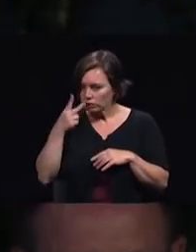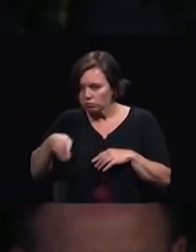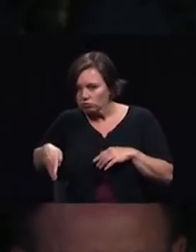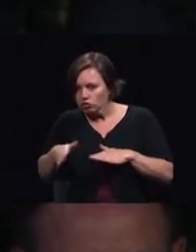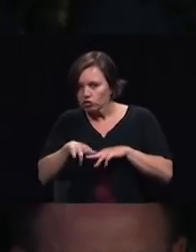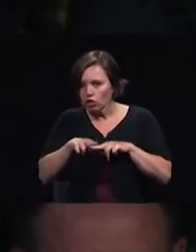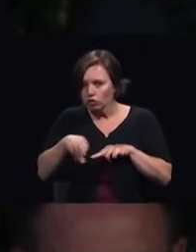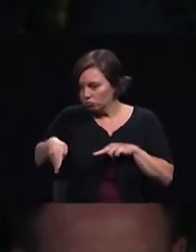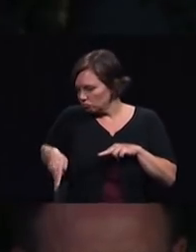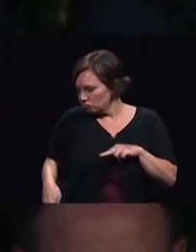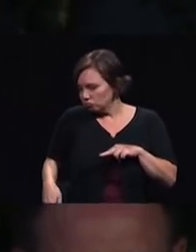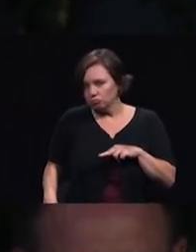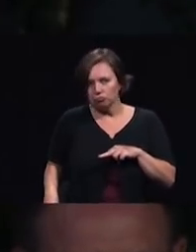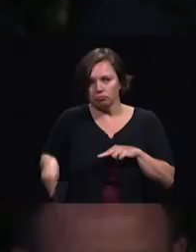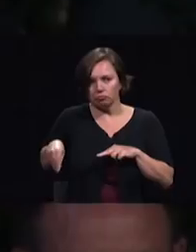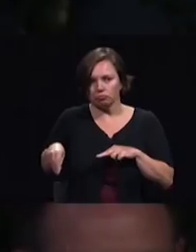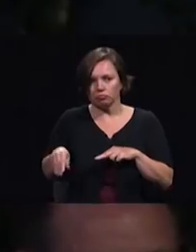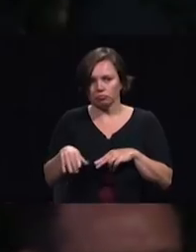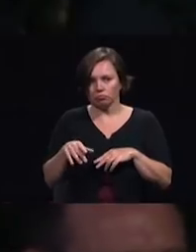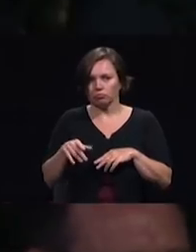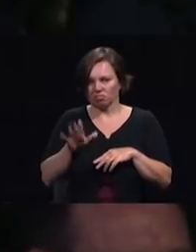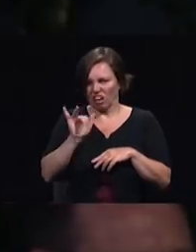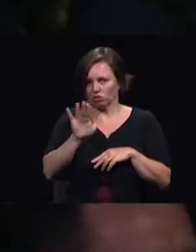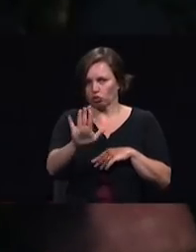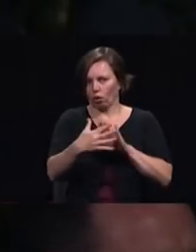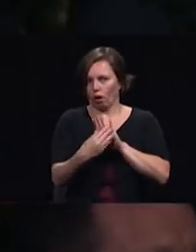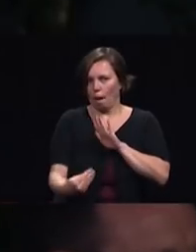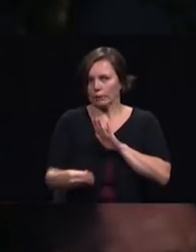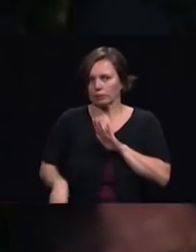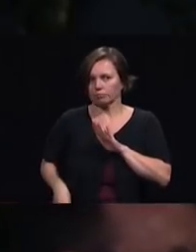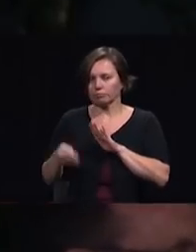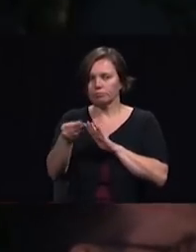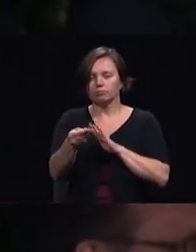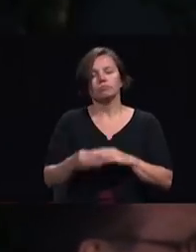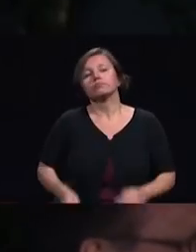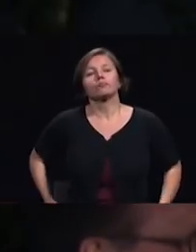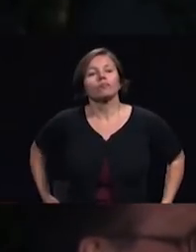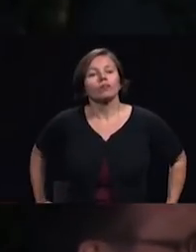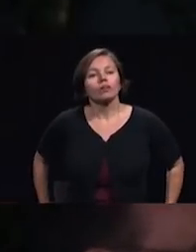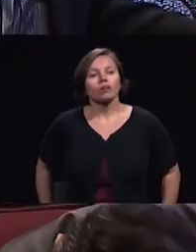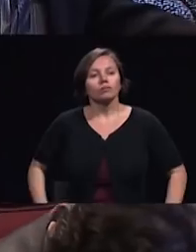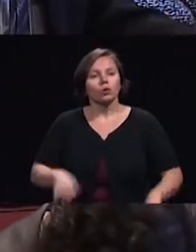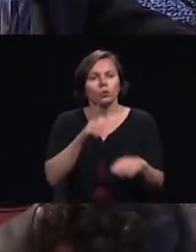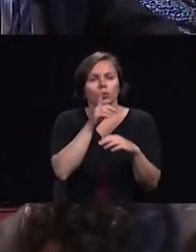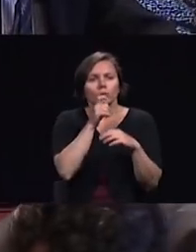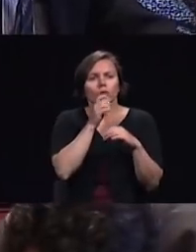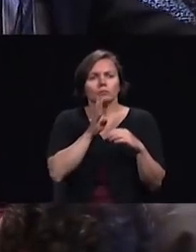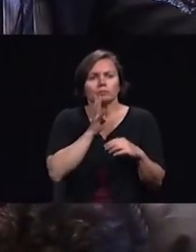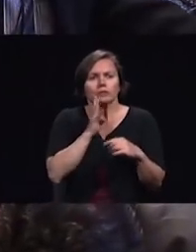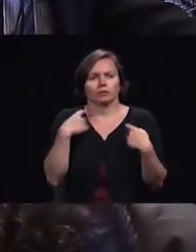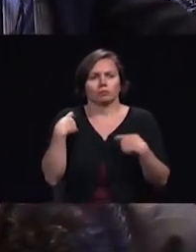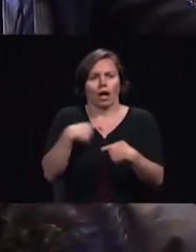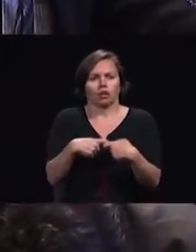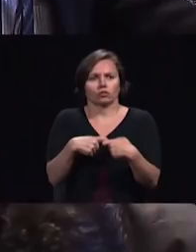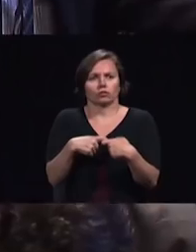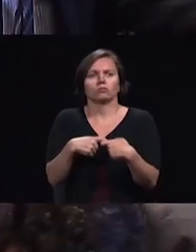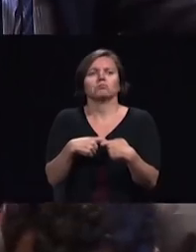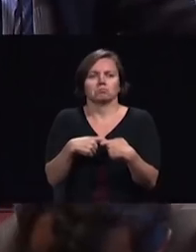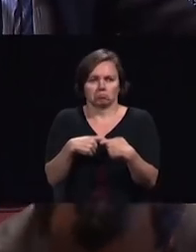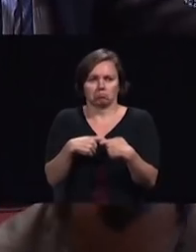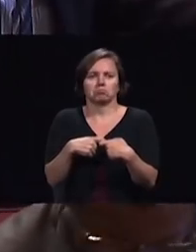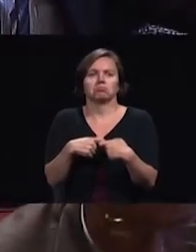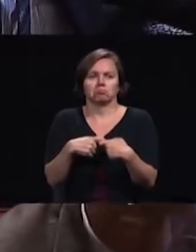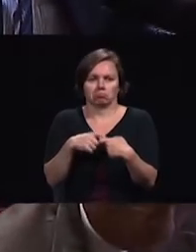find your copy those of you who speak Spanish you can take the